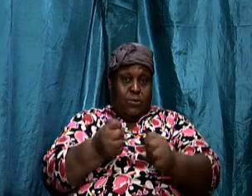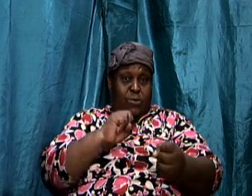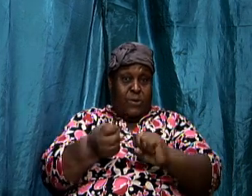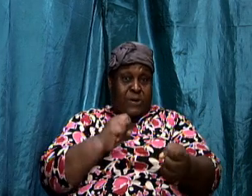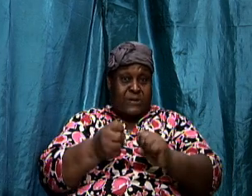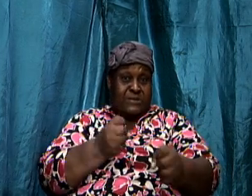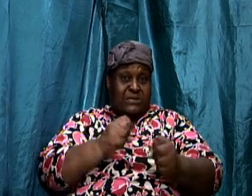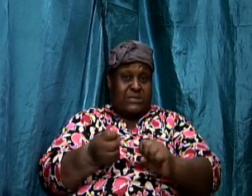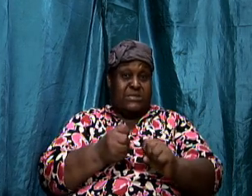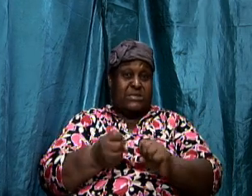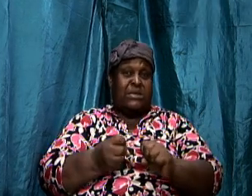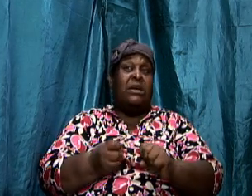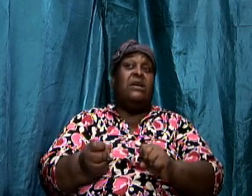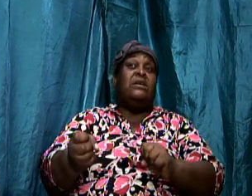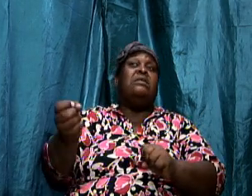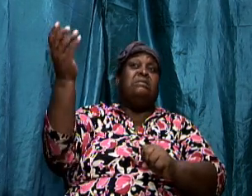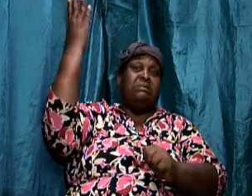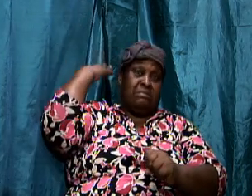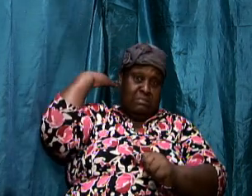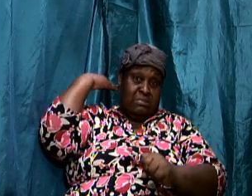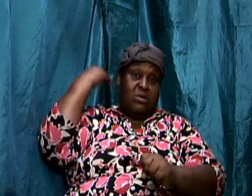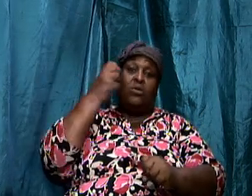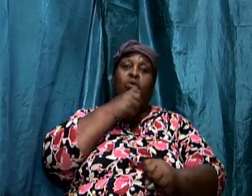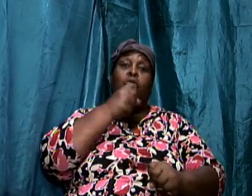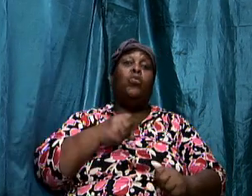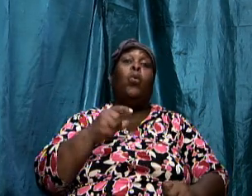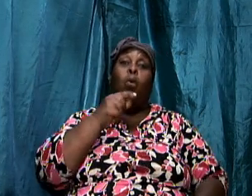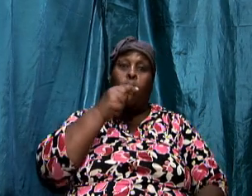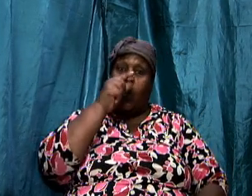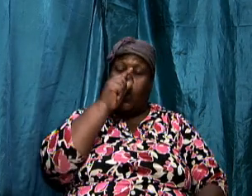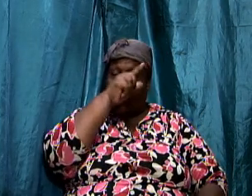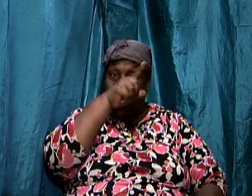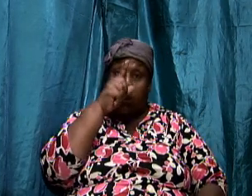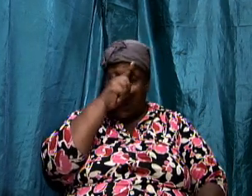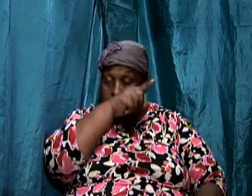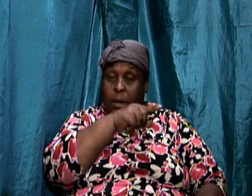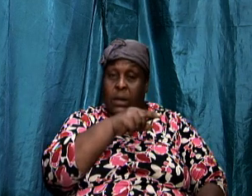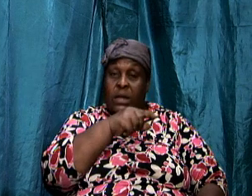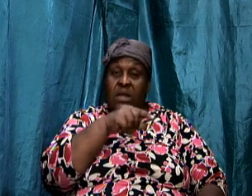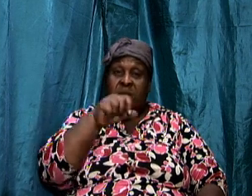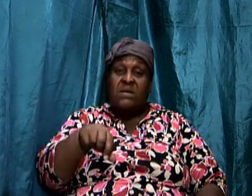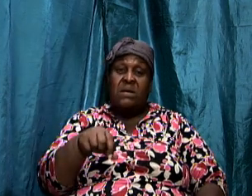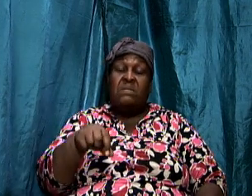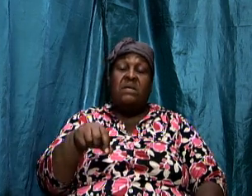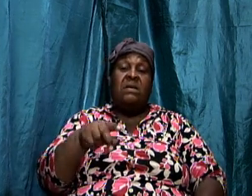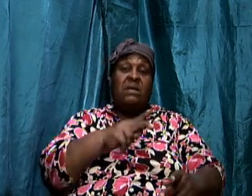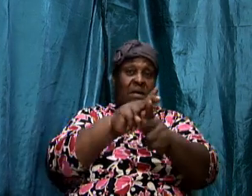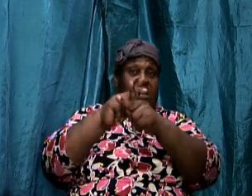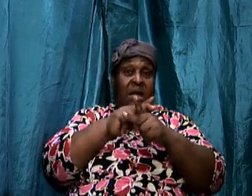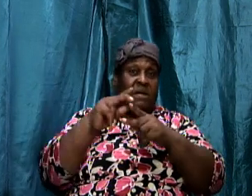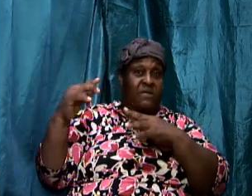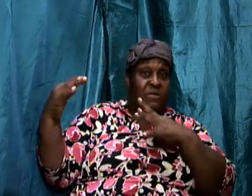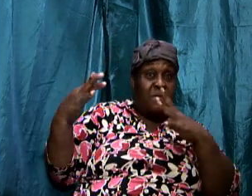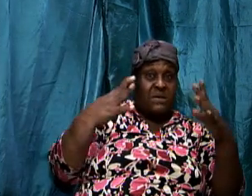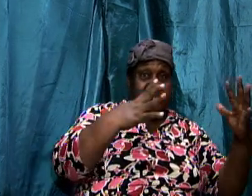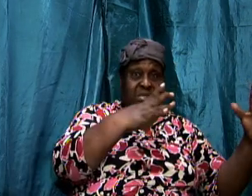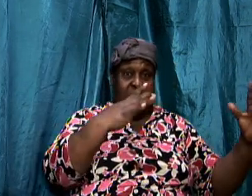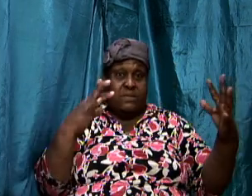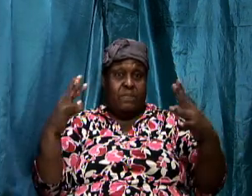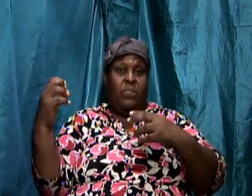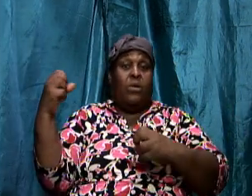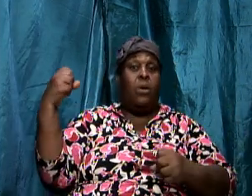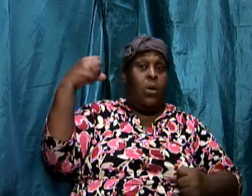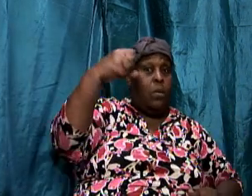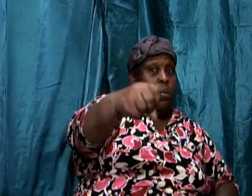back there in old greek this is the kind of wrestling boxing was a form of